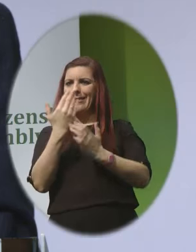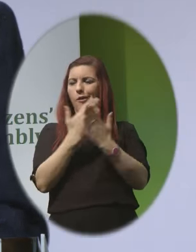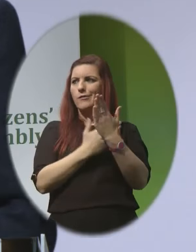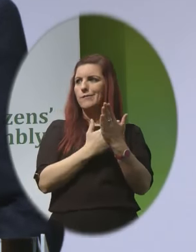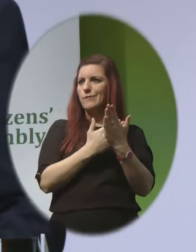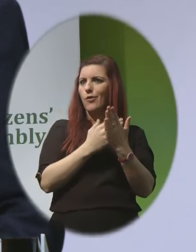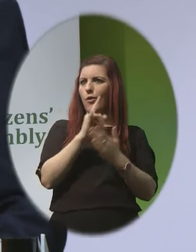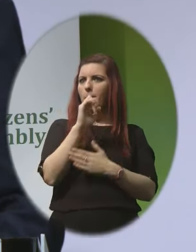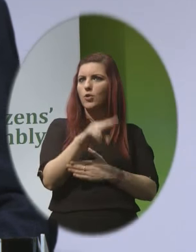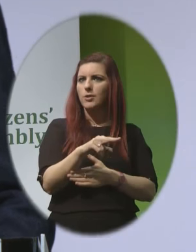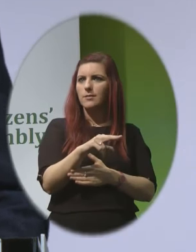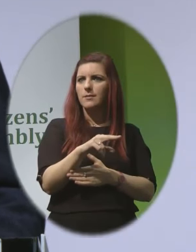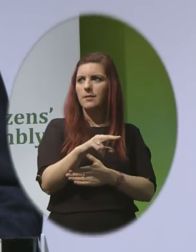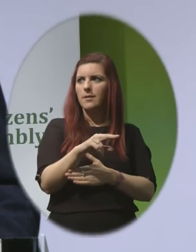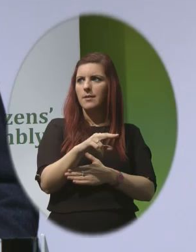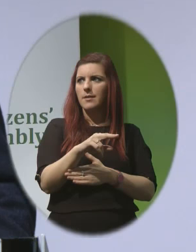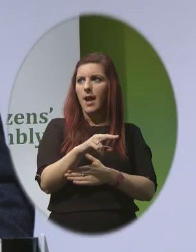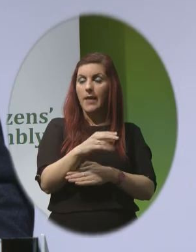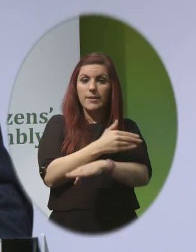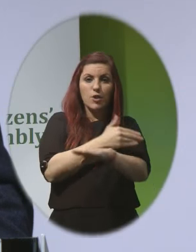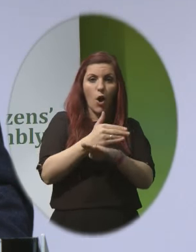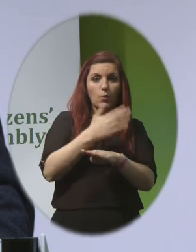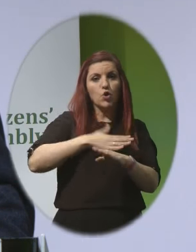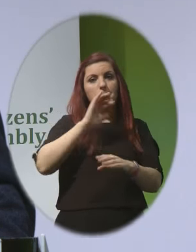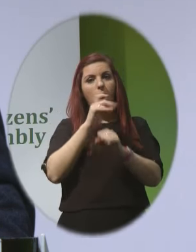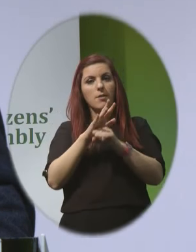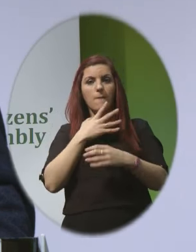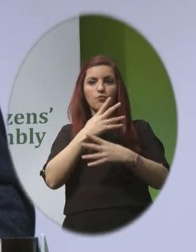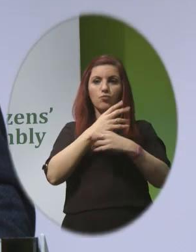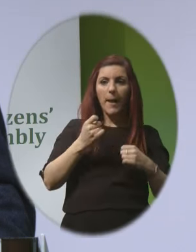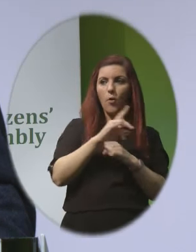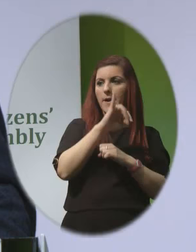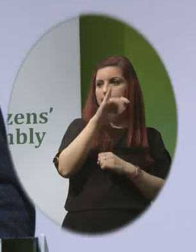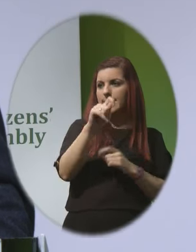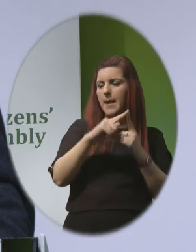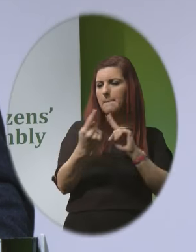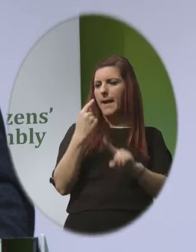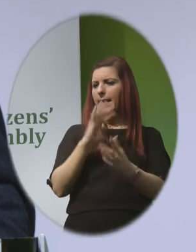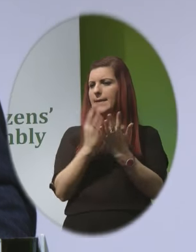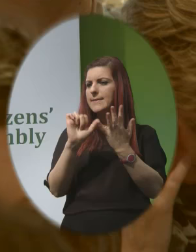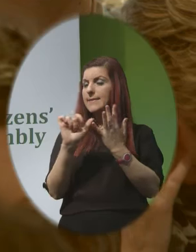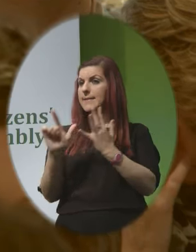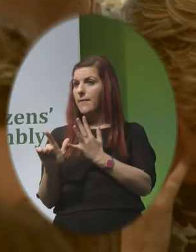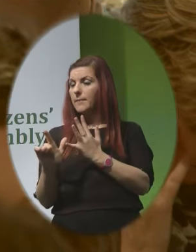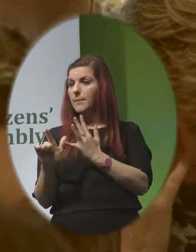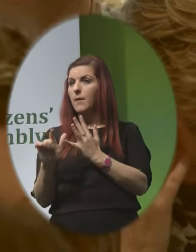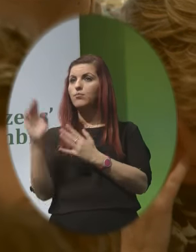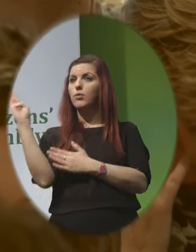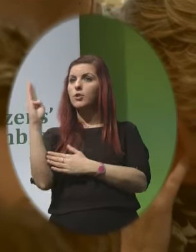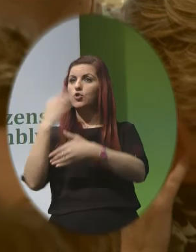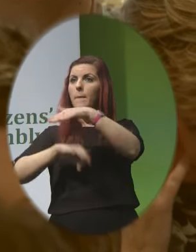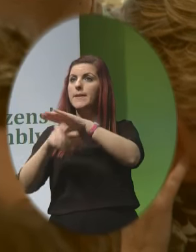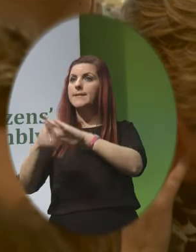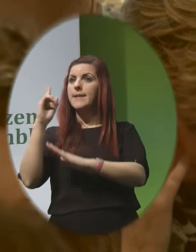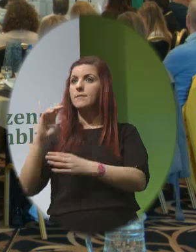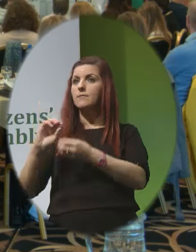for hard cases such as rape or incest In 1967 the British government enacted an abortion law Which